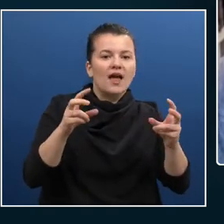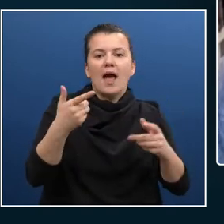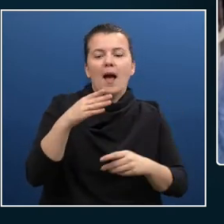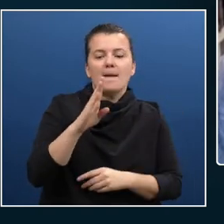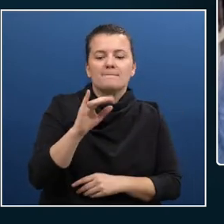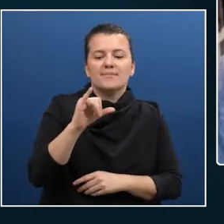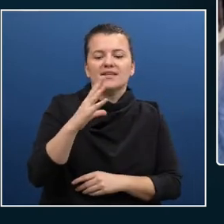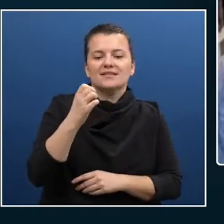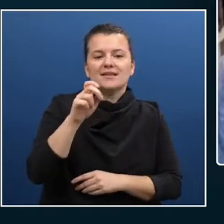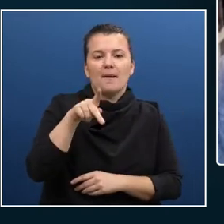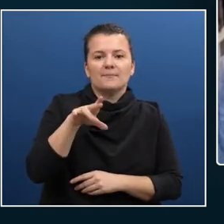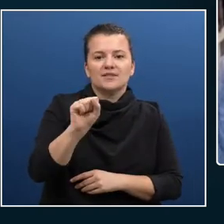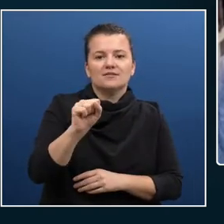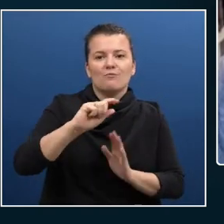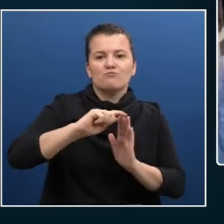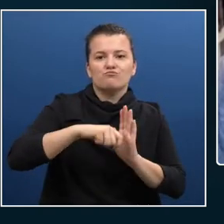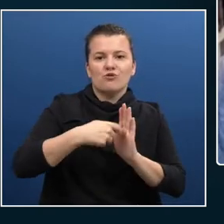well.